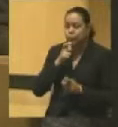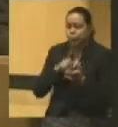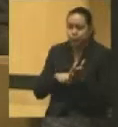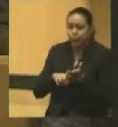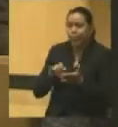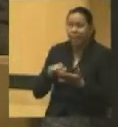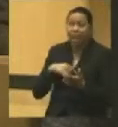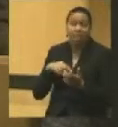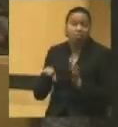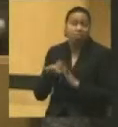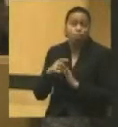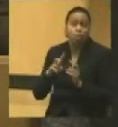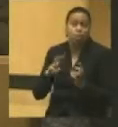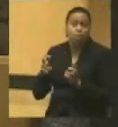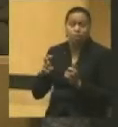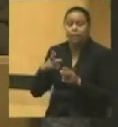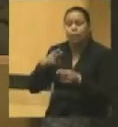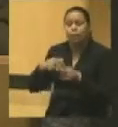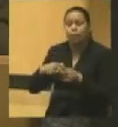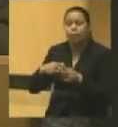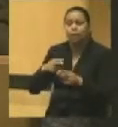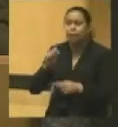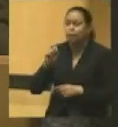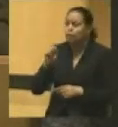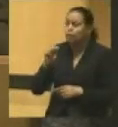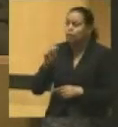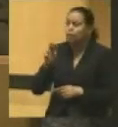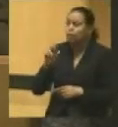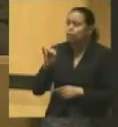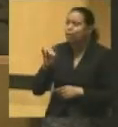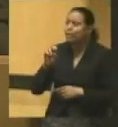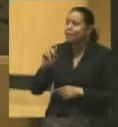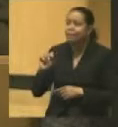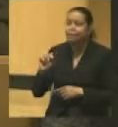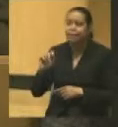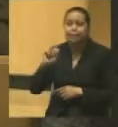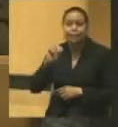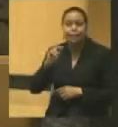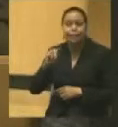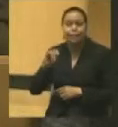one quote, they call these candidates strident anti-war Democrats.